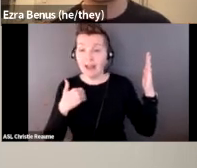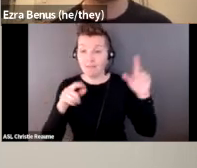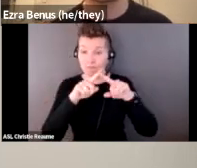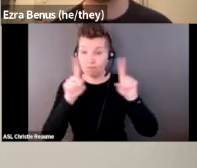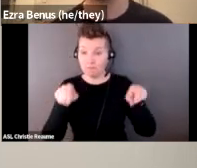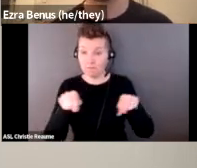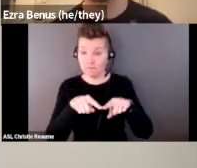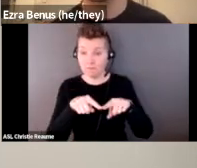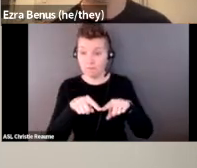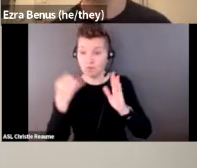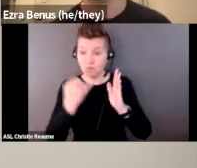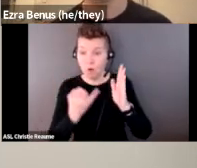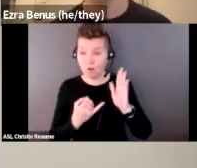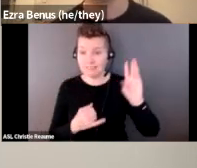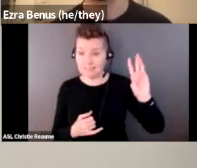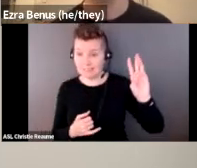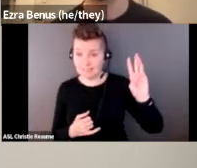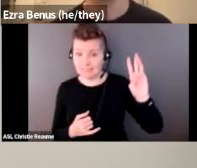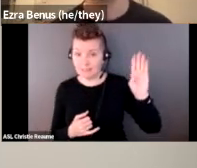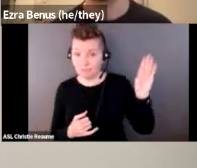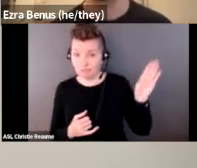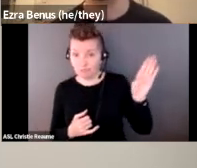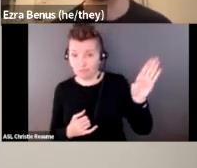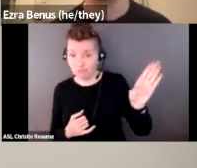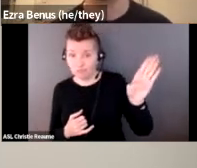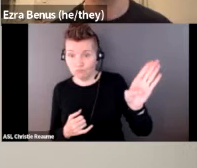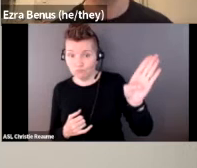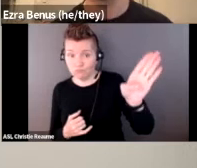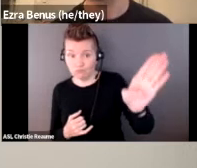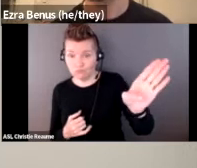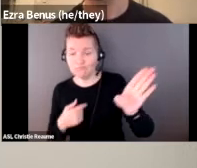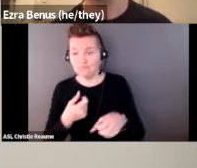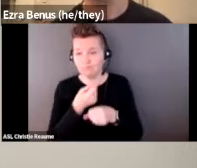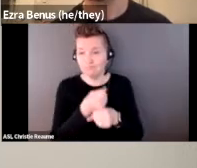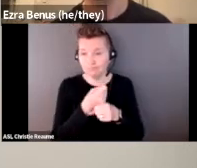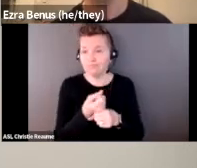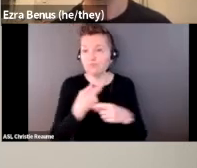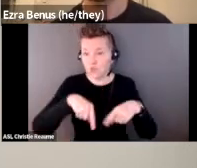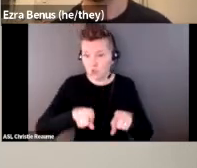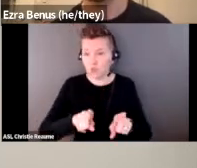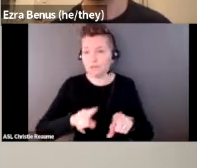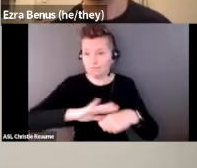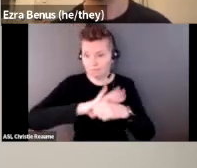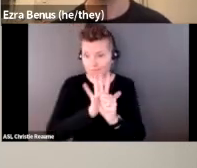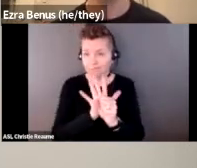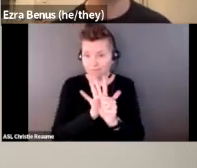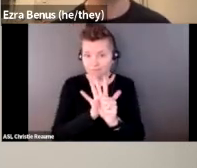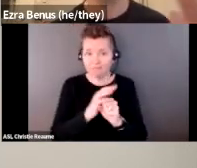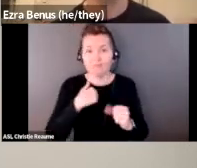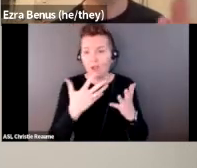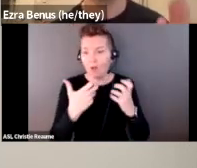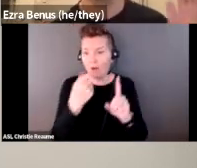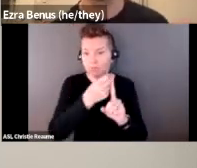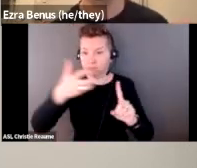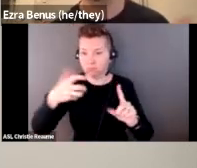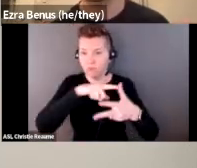and those were all works made also during the pandemic, and I'll just point to three of them, and they're